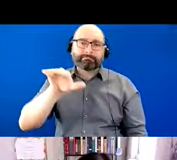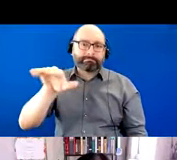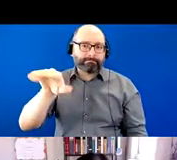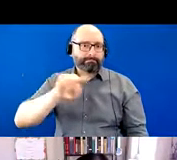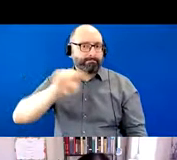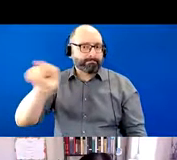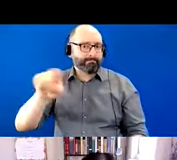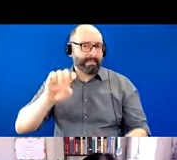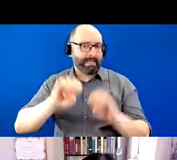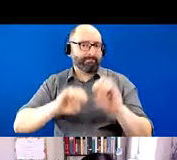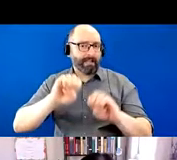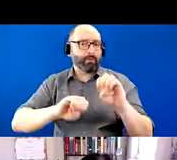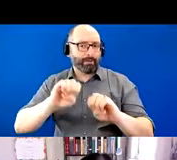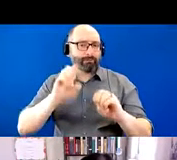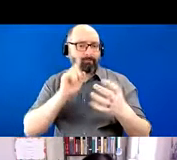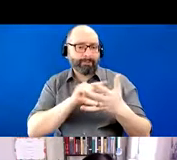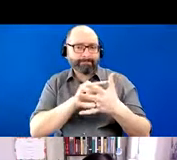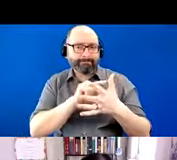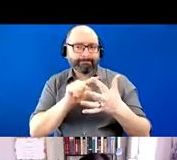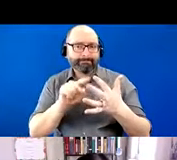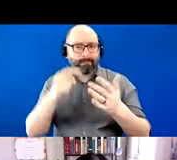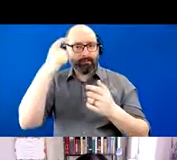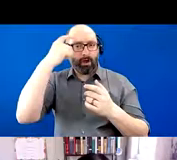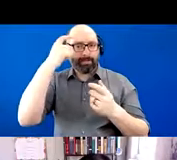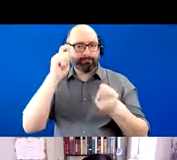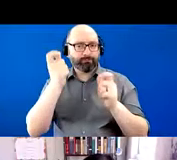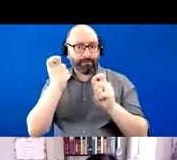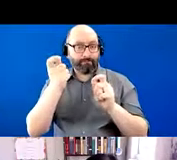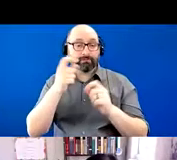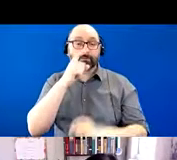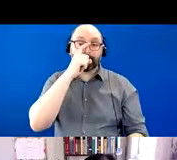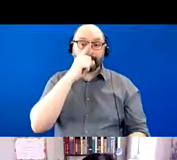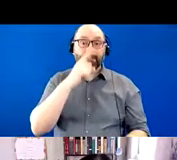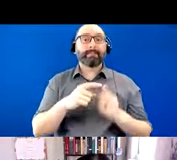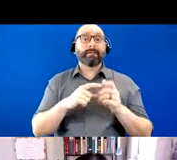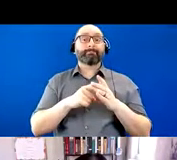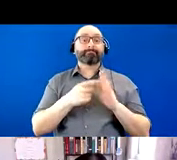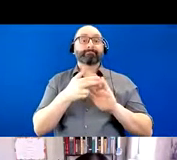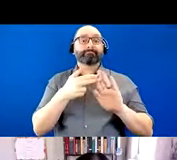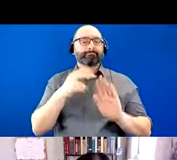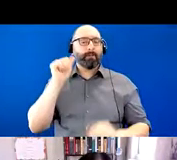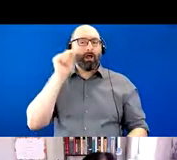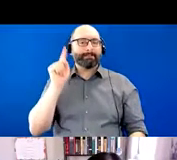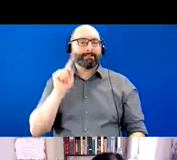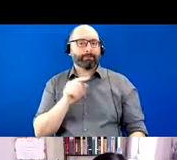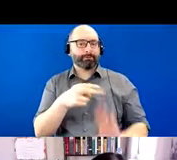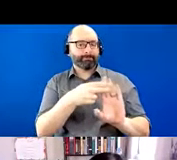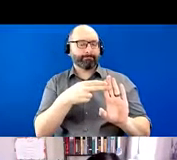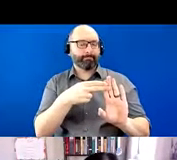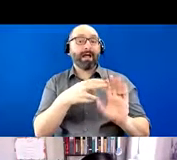evaluation for these cognitive changes. He was initially diagnosed with Alzheimer's disease, but later